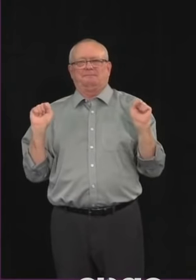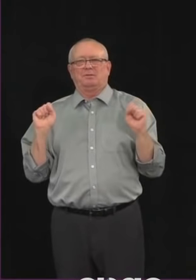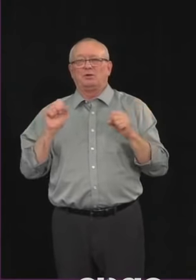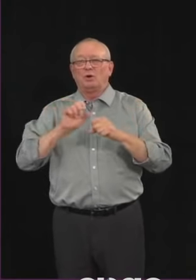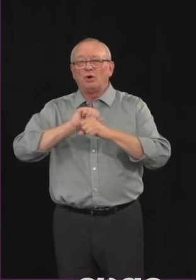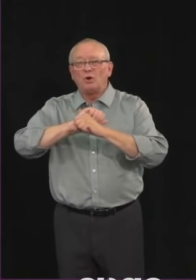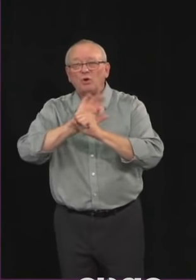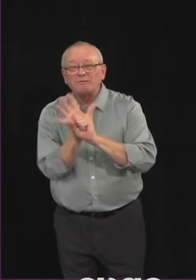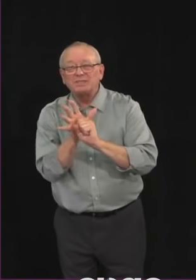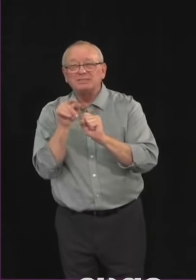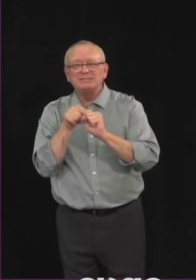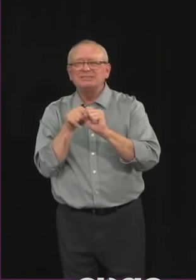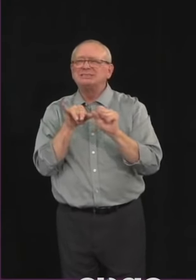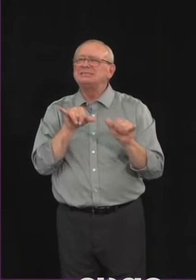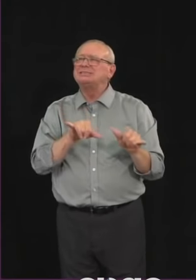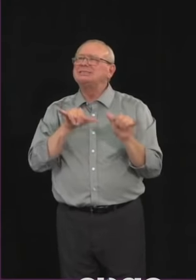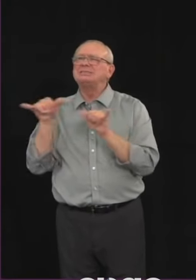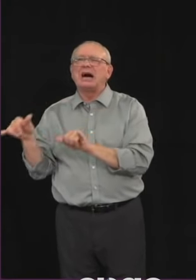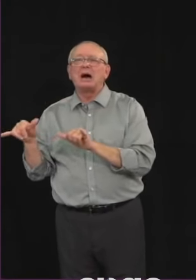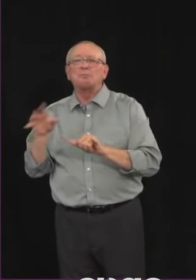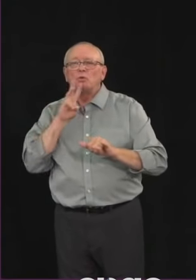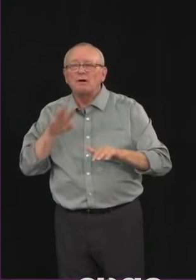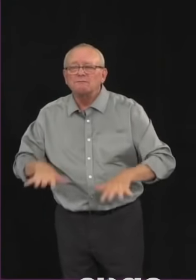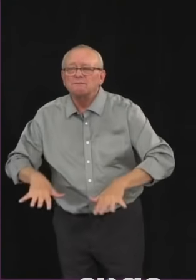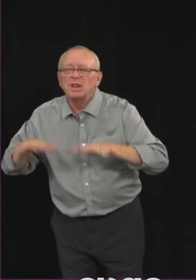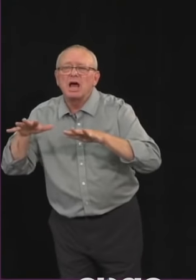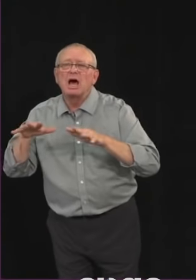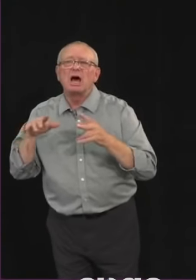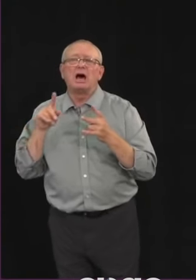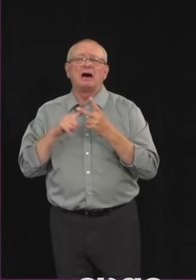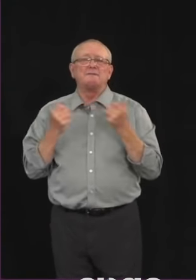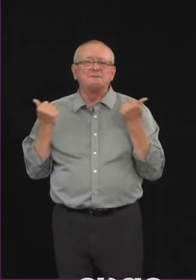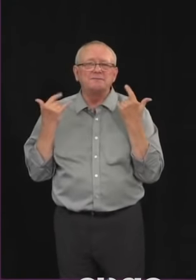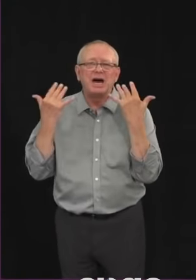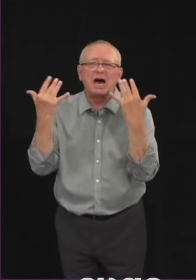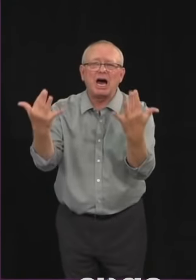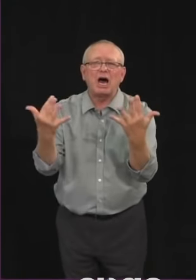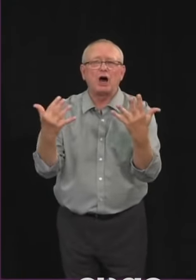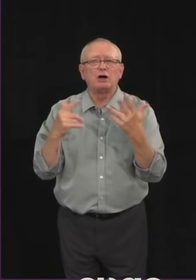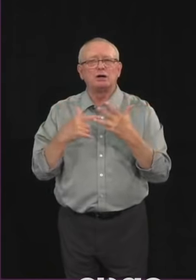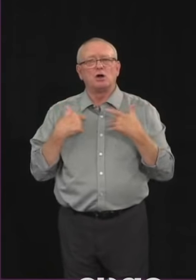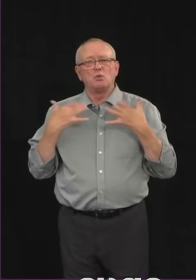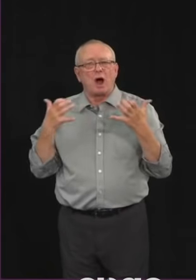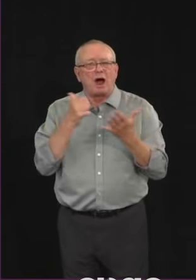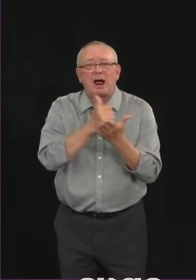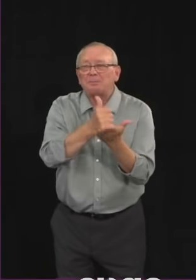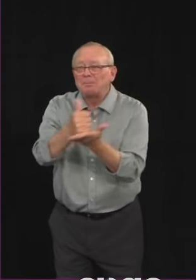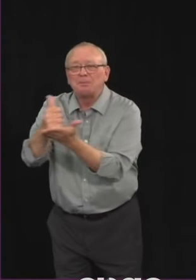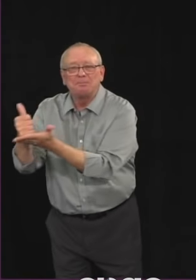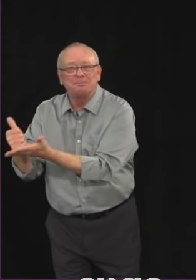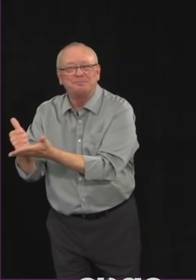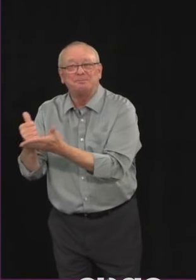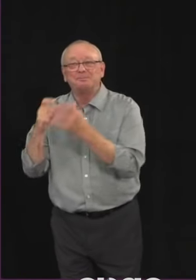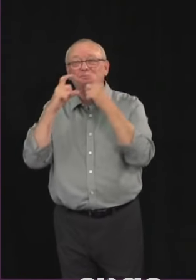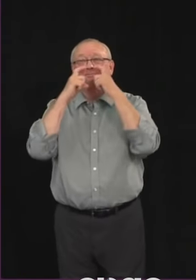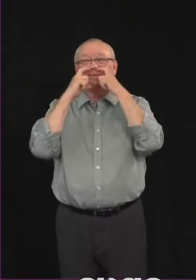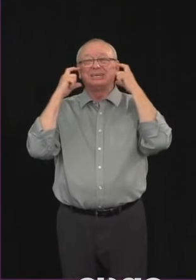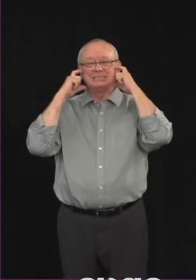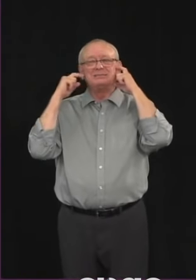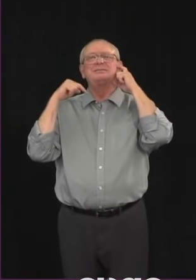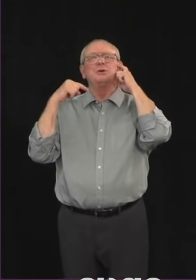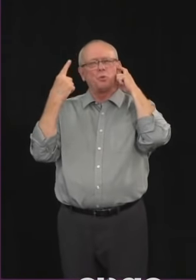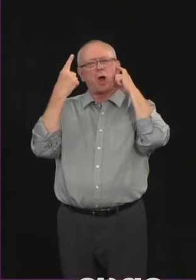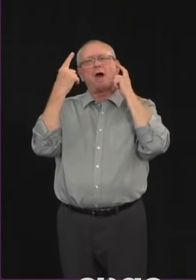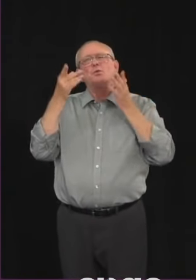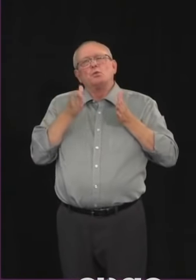one part of the public health approach. There is no single way to protect ourselves from COVID-19. No one